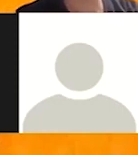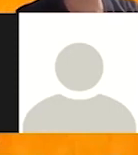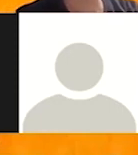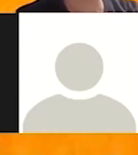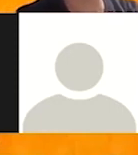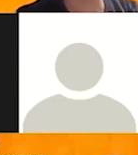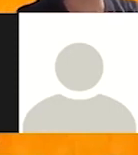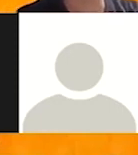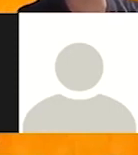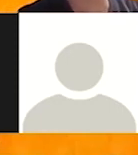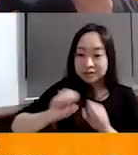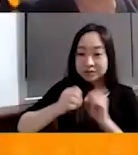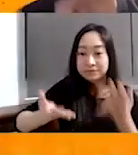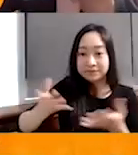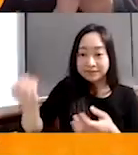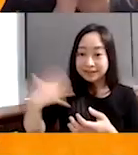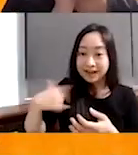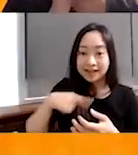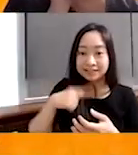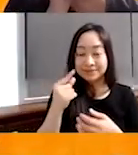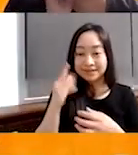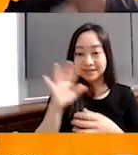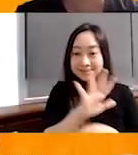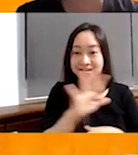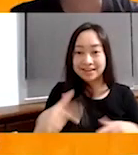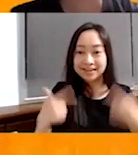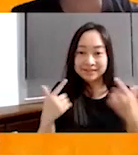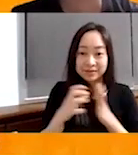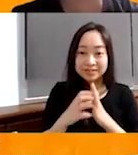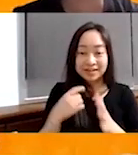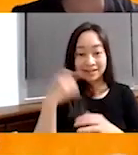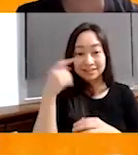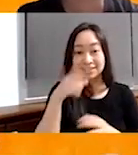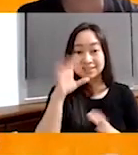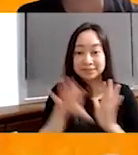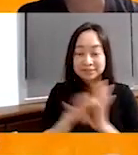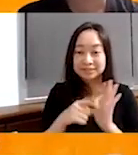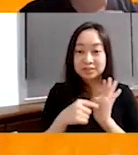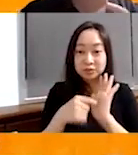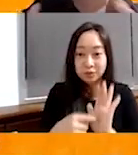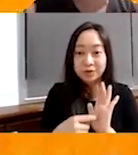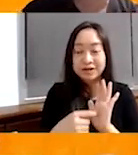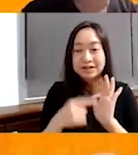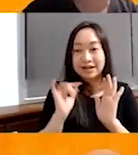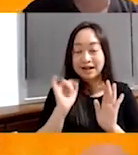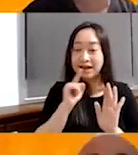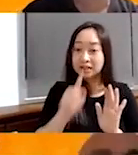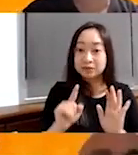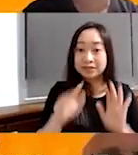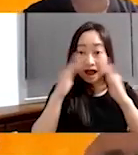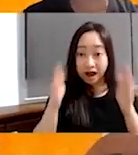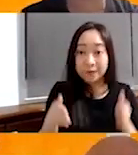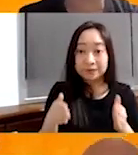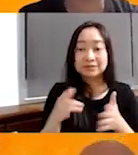So tell us a little bit about this living conditions. I understand that this picture actually shows the actual house